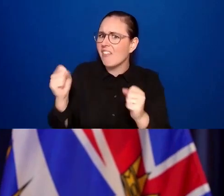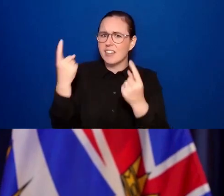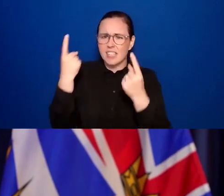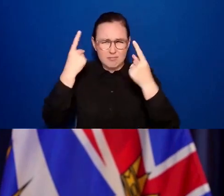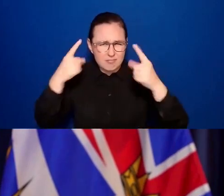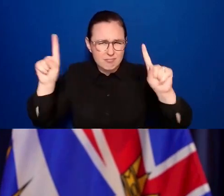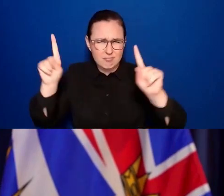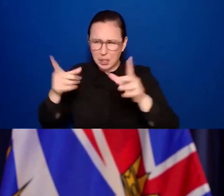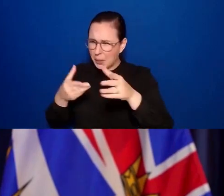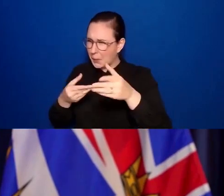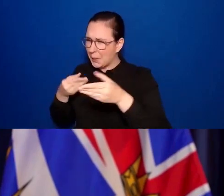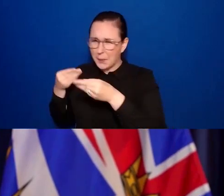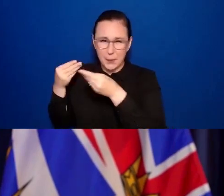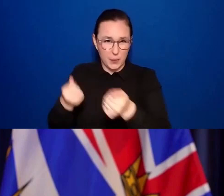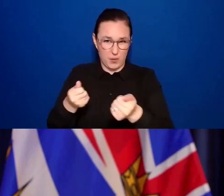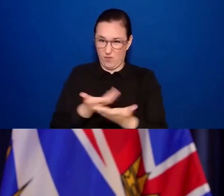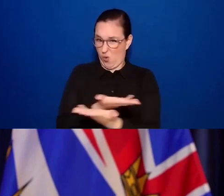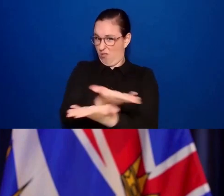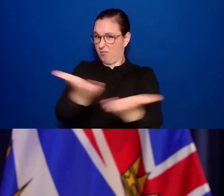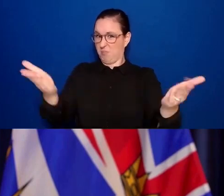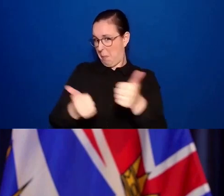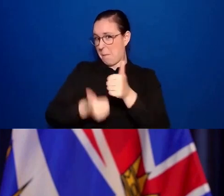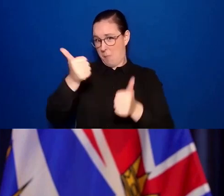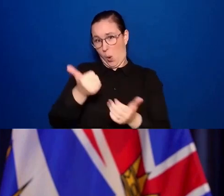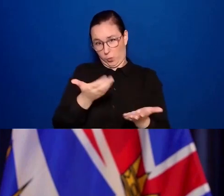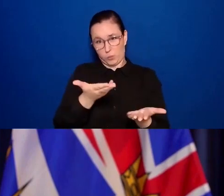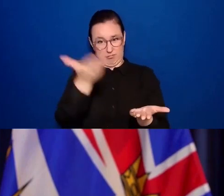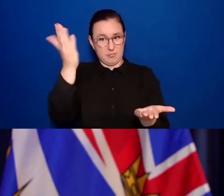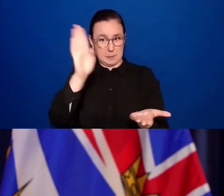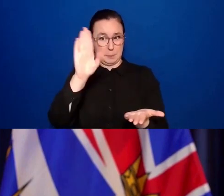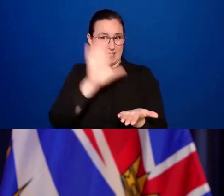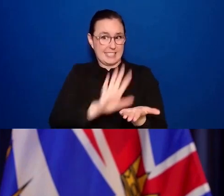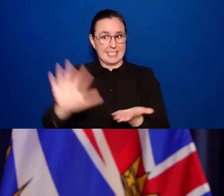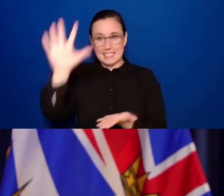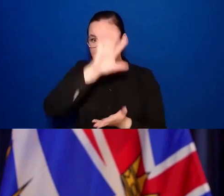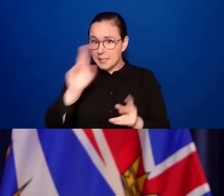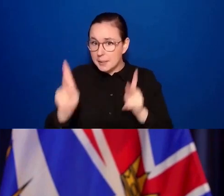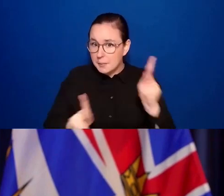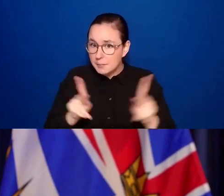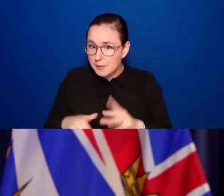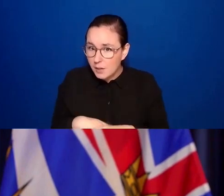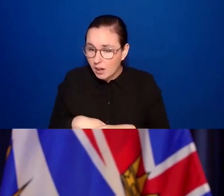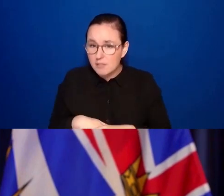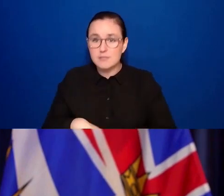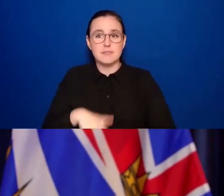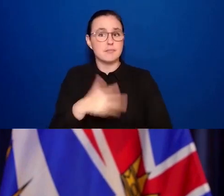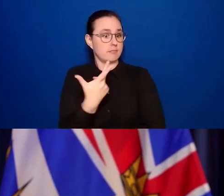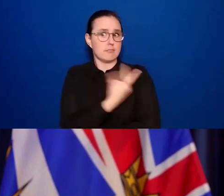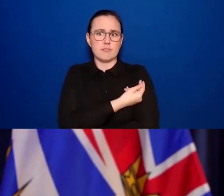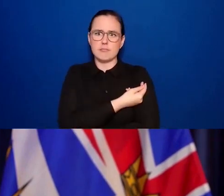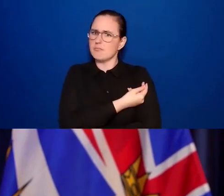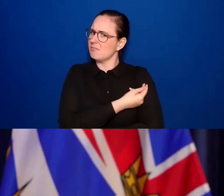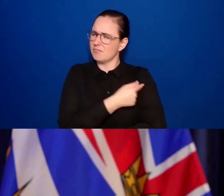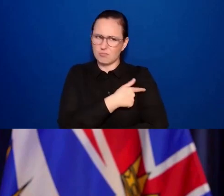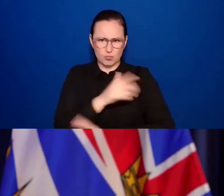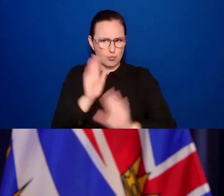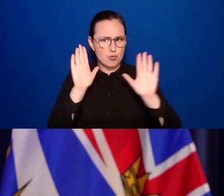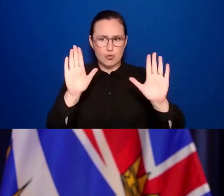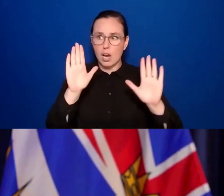Vaccines are a vital tool in our tool kit to put COVID-19 behind us. Over the past